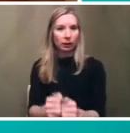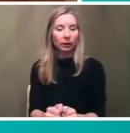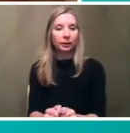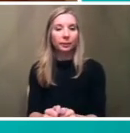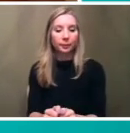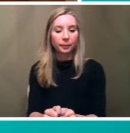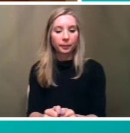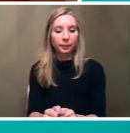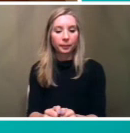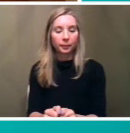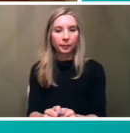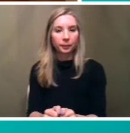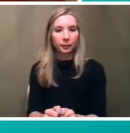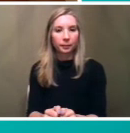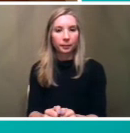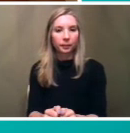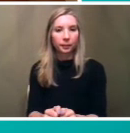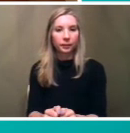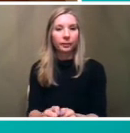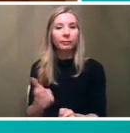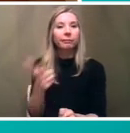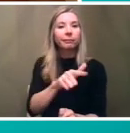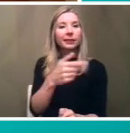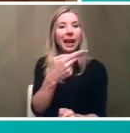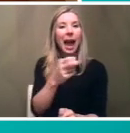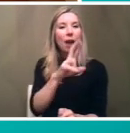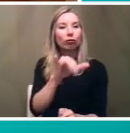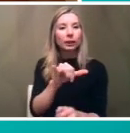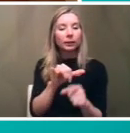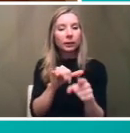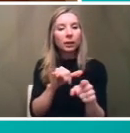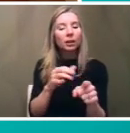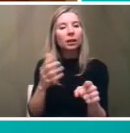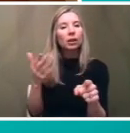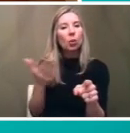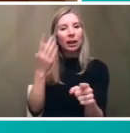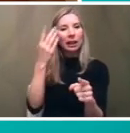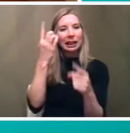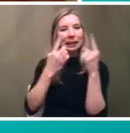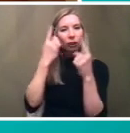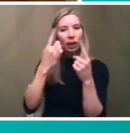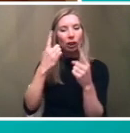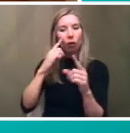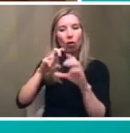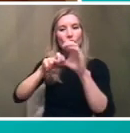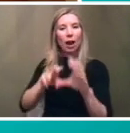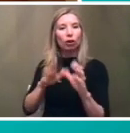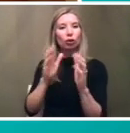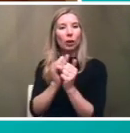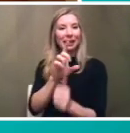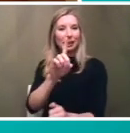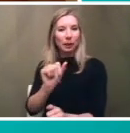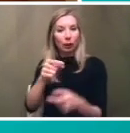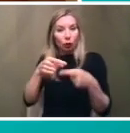okay henry okay what considerations will be made for riders with disabilities during the redesign